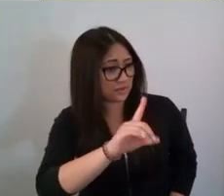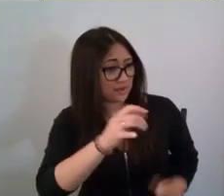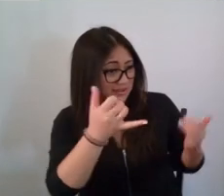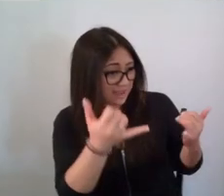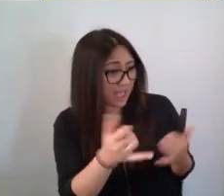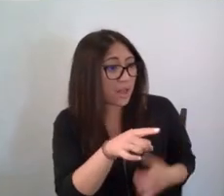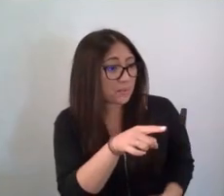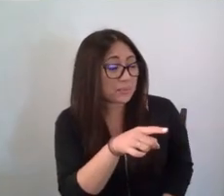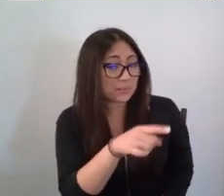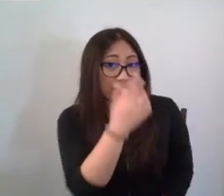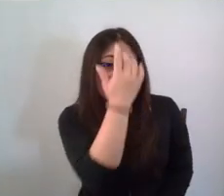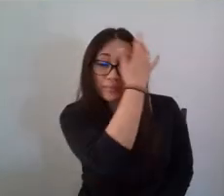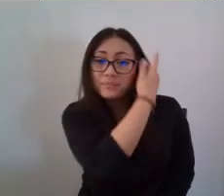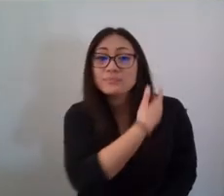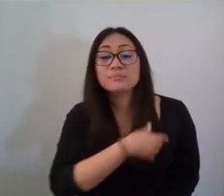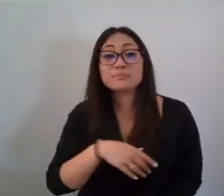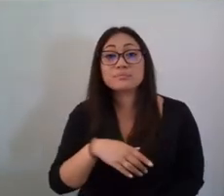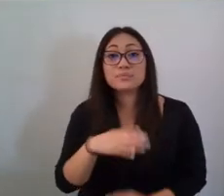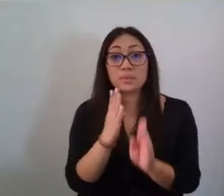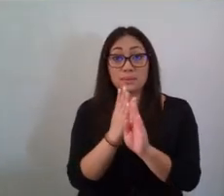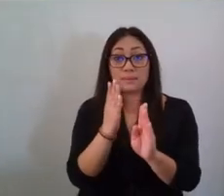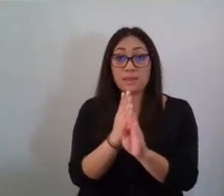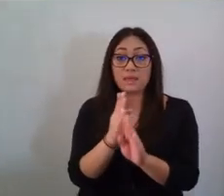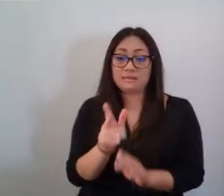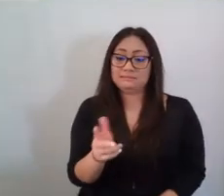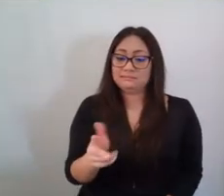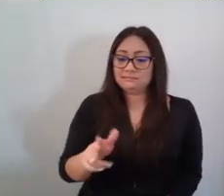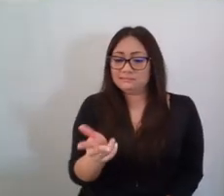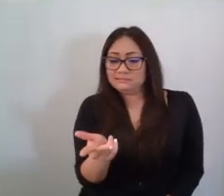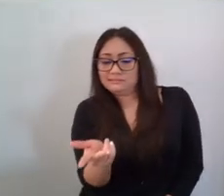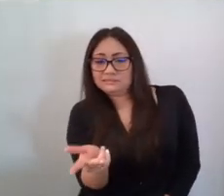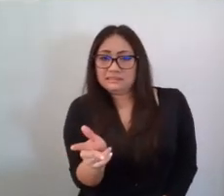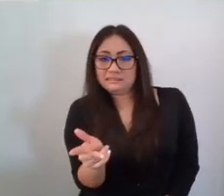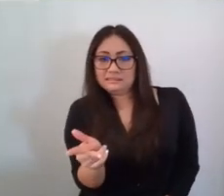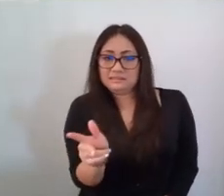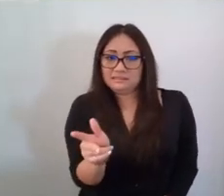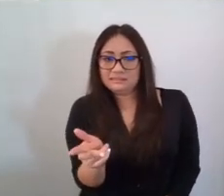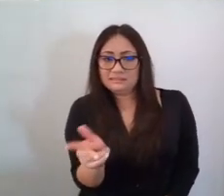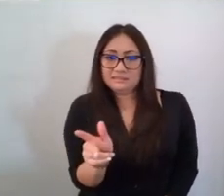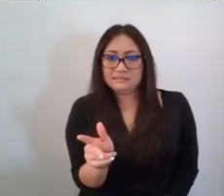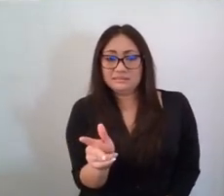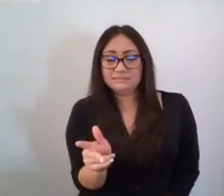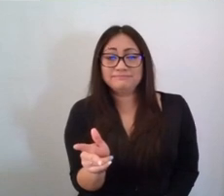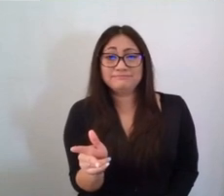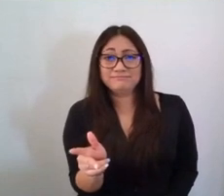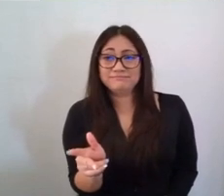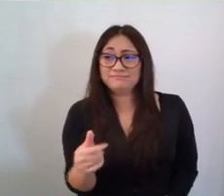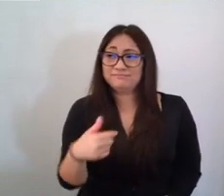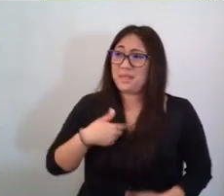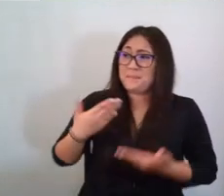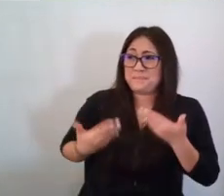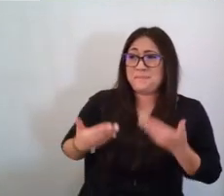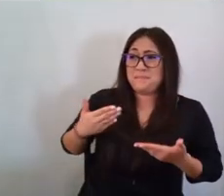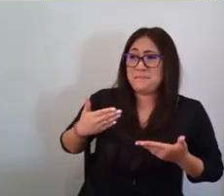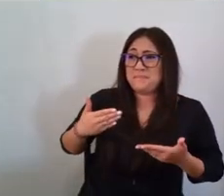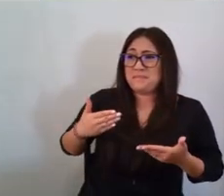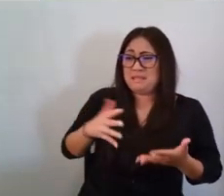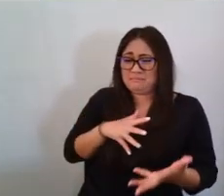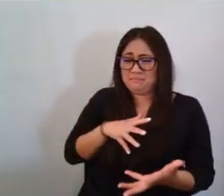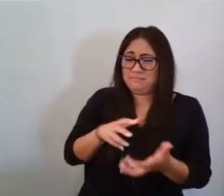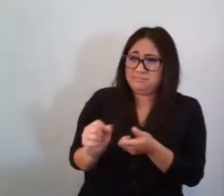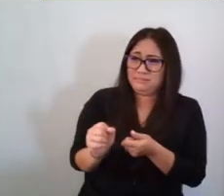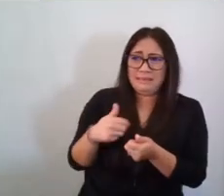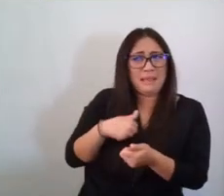Bernie propped himself up the best he could on his flat tires and said, I may be battered, but I am not